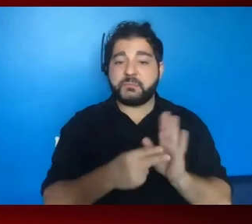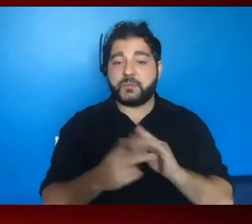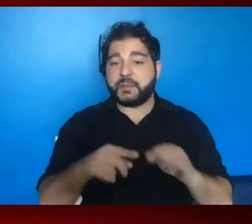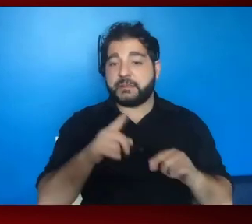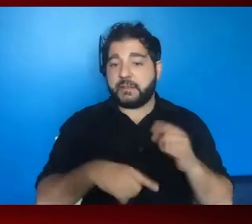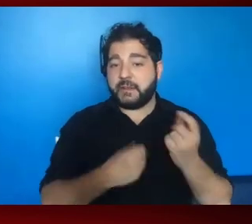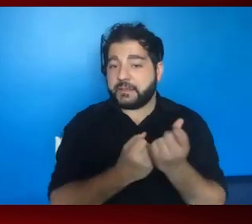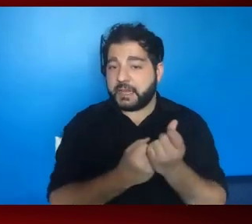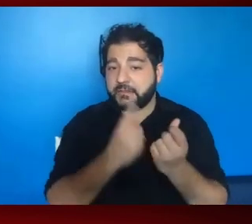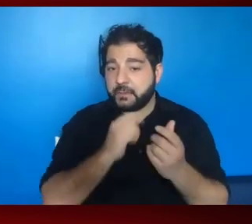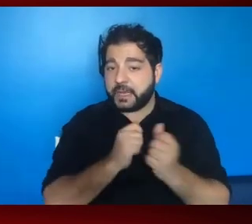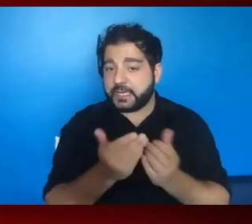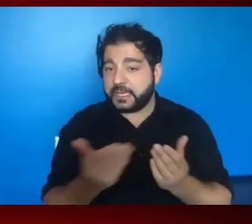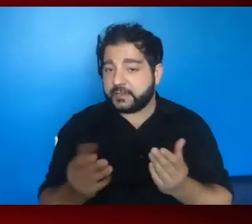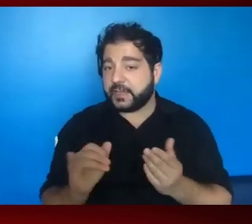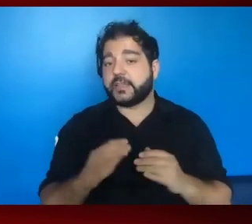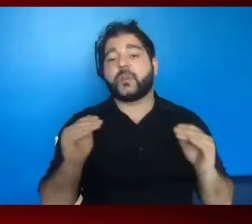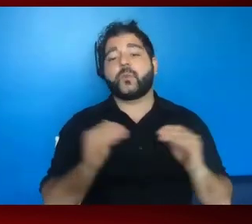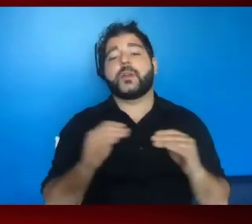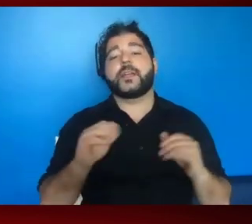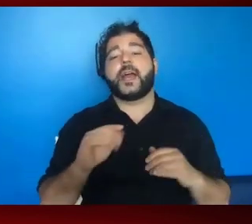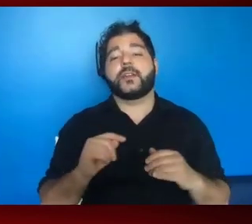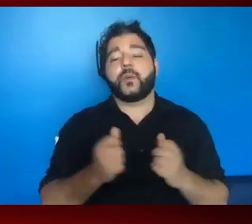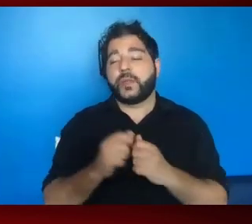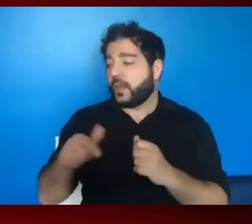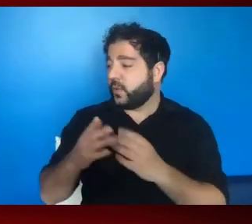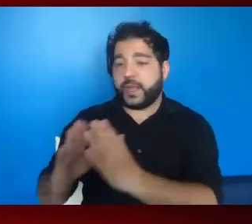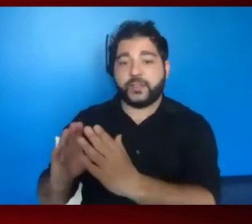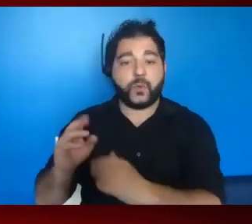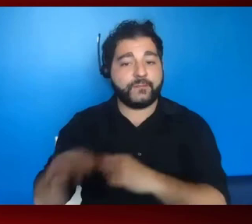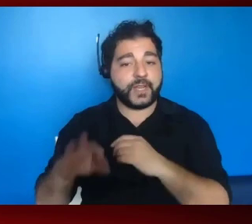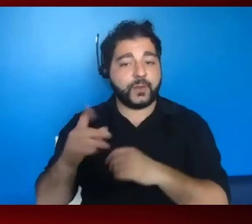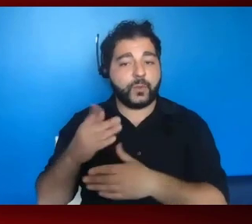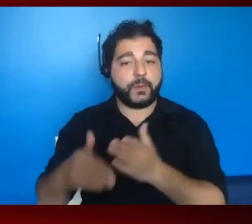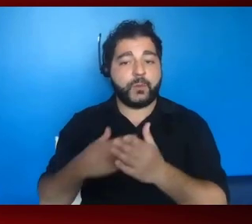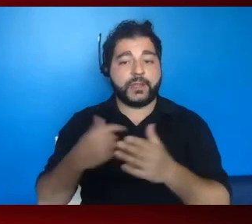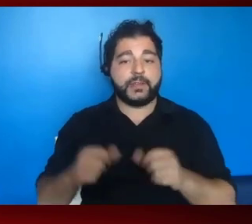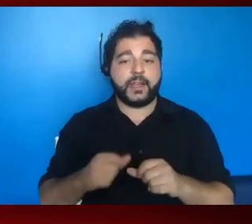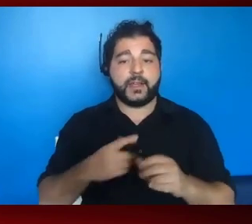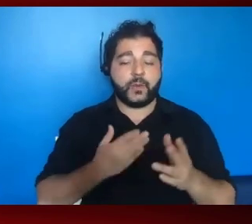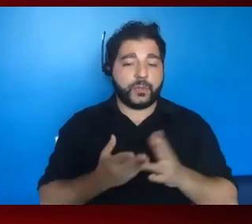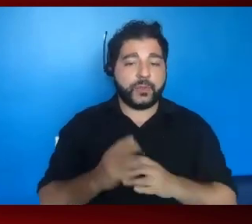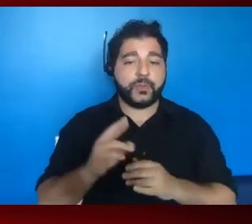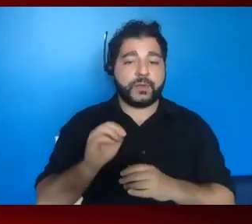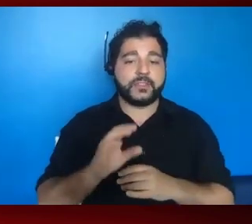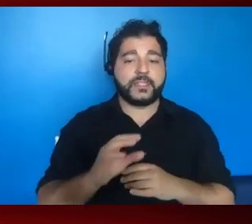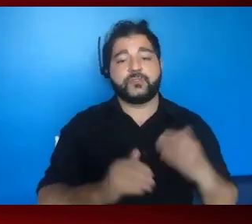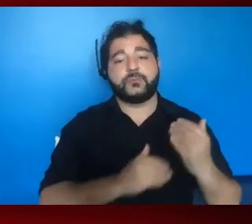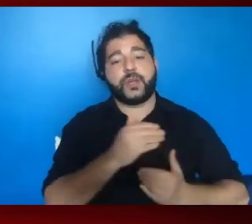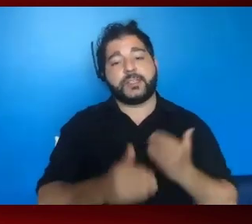advocate for passing things like the Equality Act through other means or finding what parts of it we can fit through the reconciliation process.